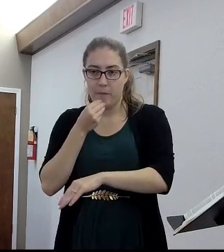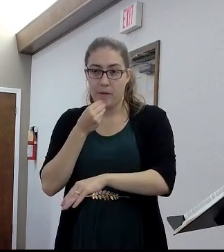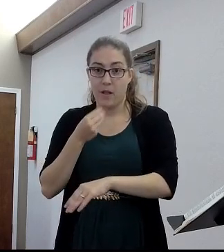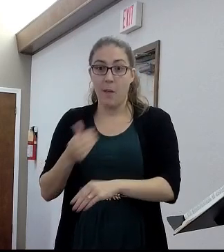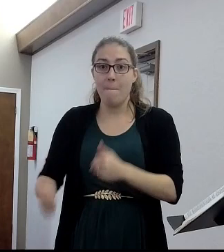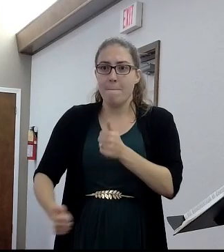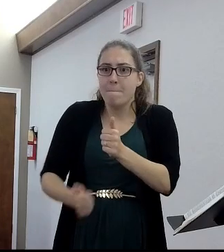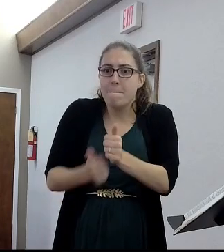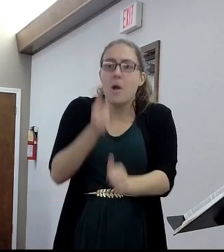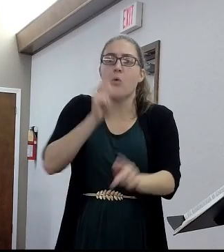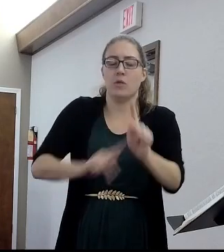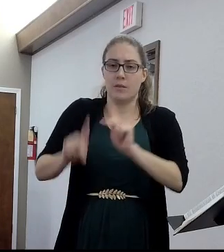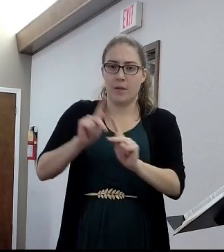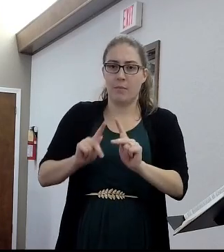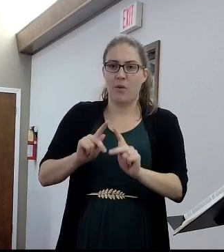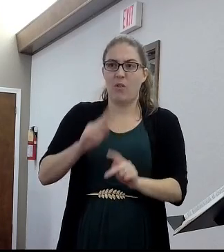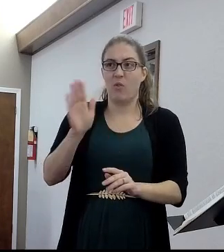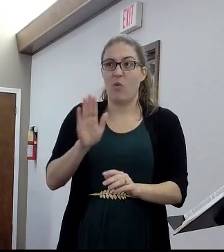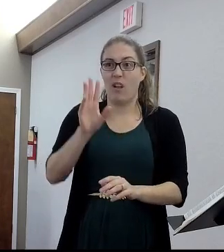for 6,000 years.